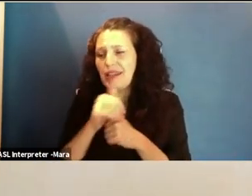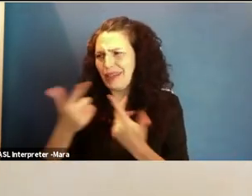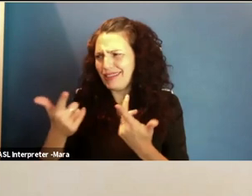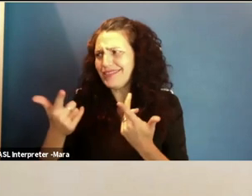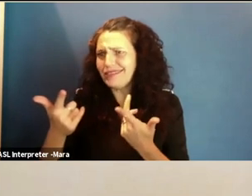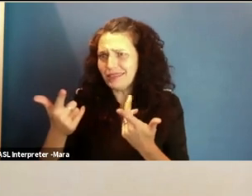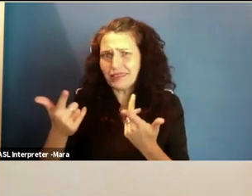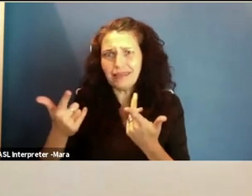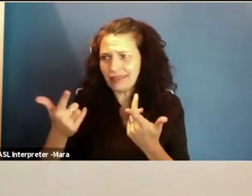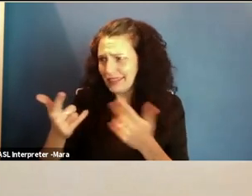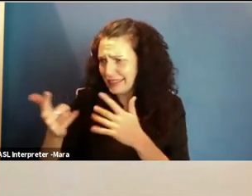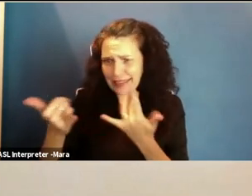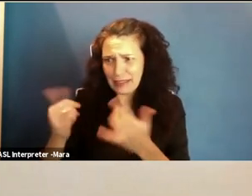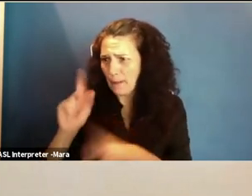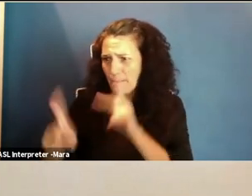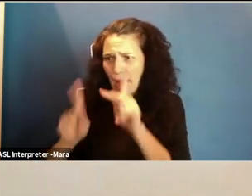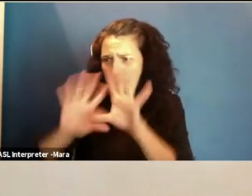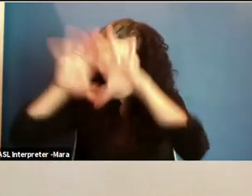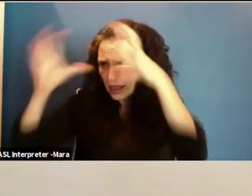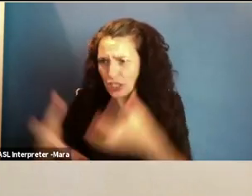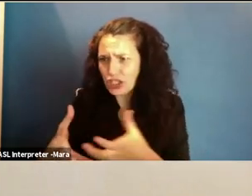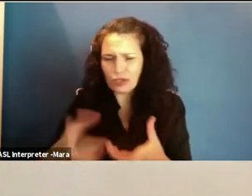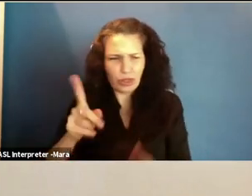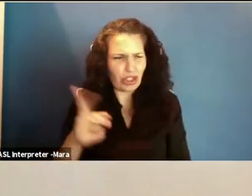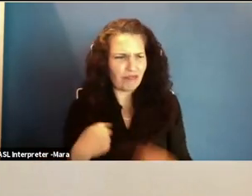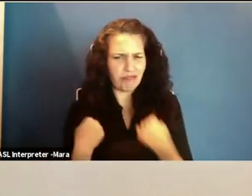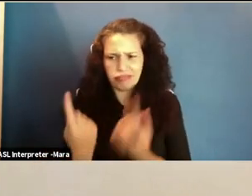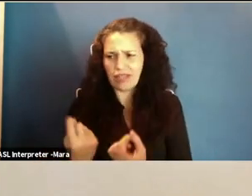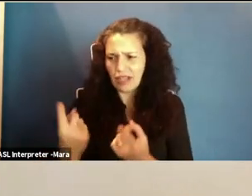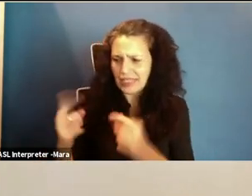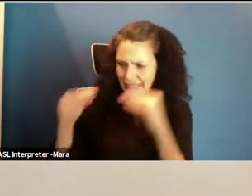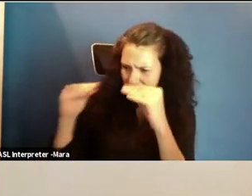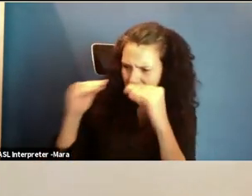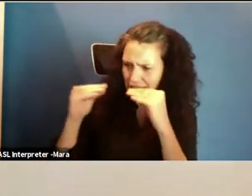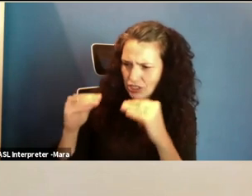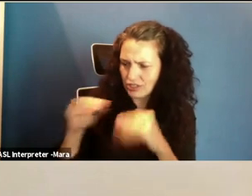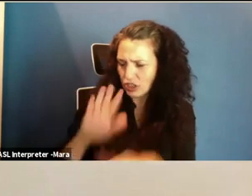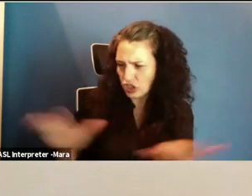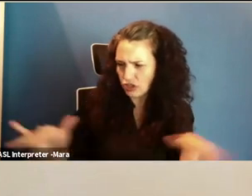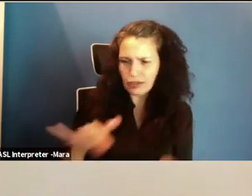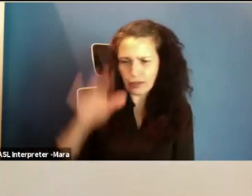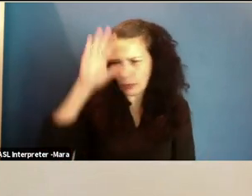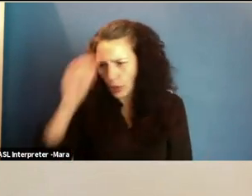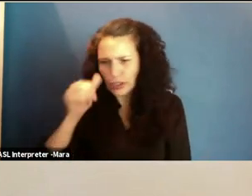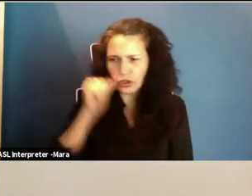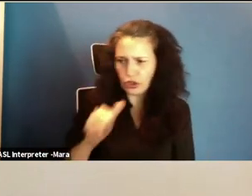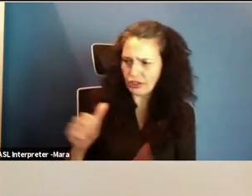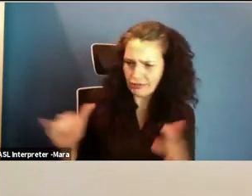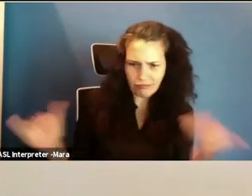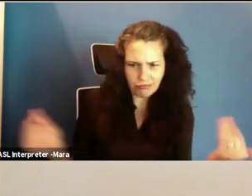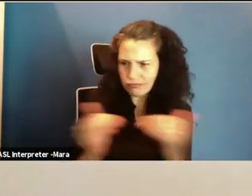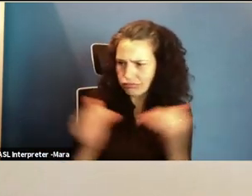that boys and girls share the sandbox equally. So that I won't go into the